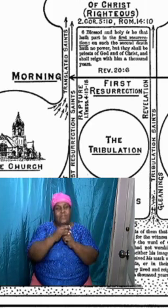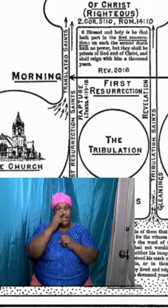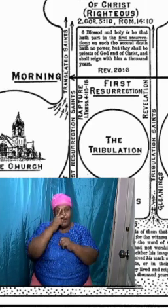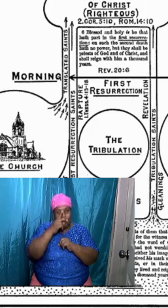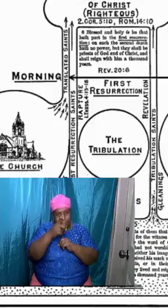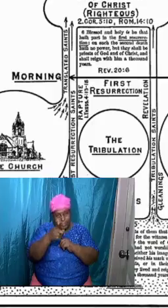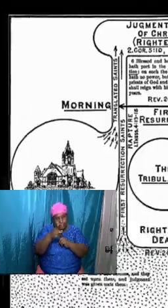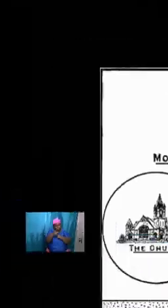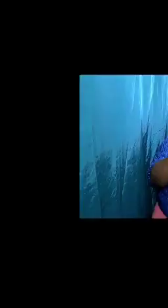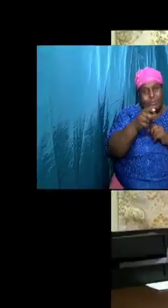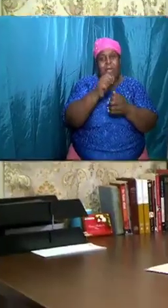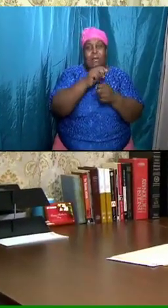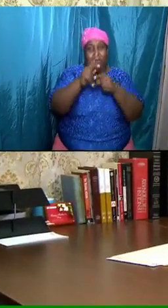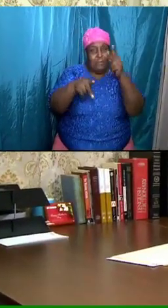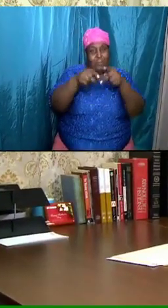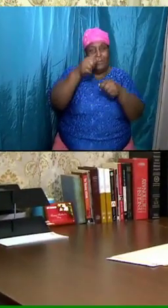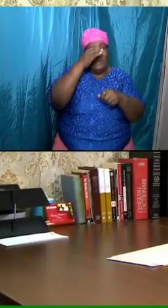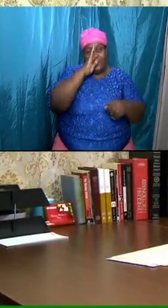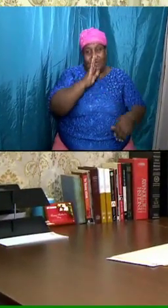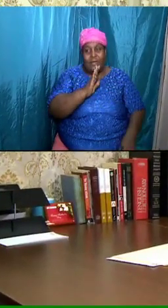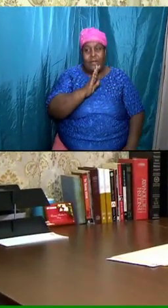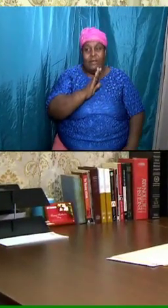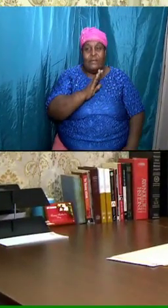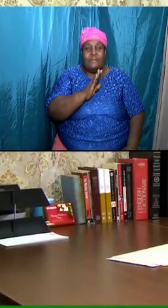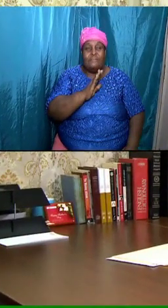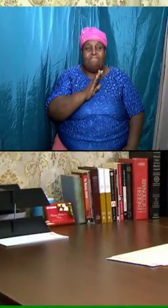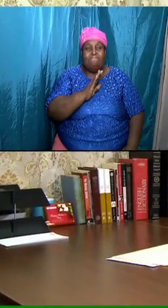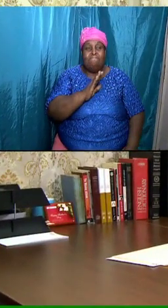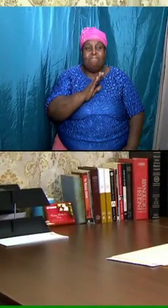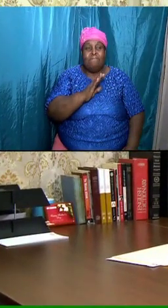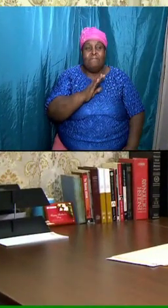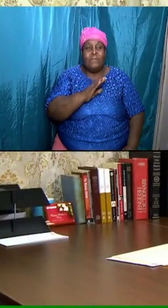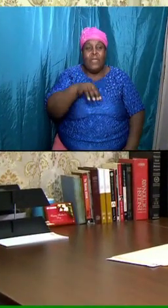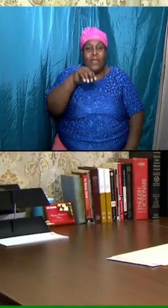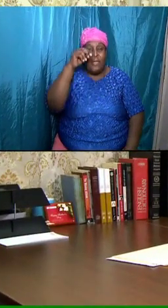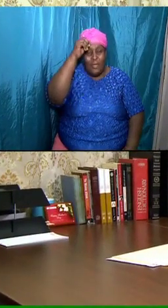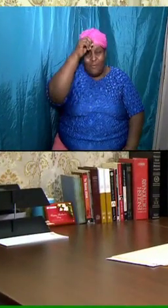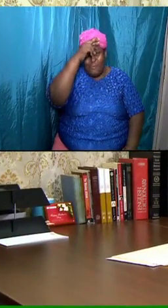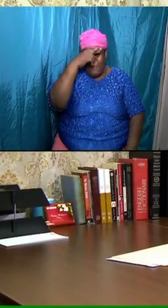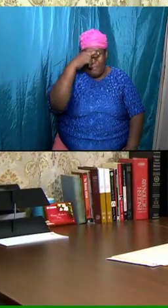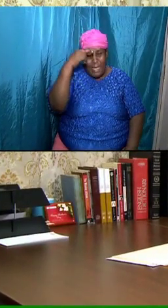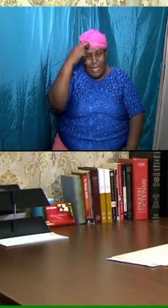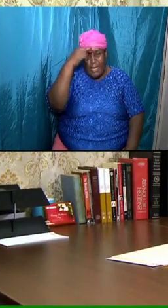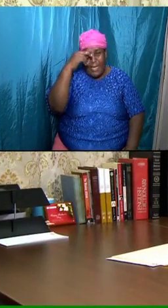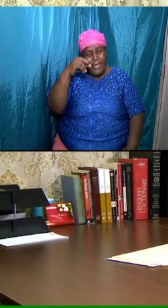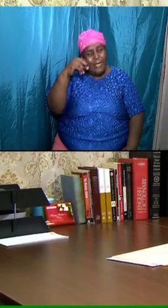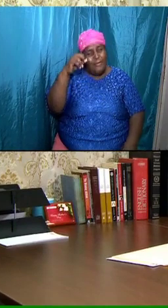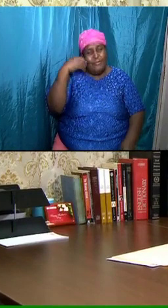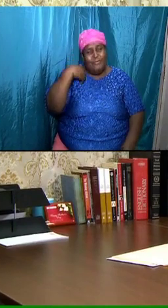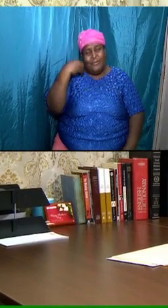again, saints of God, and I remind us,